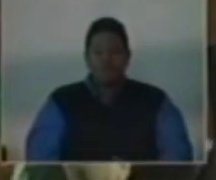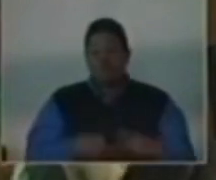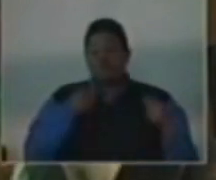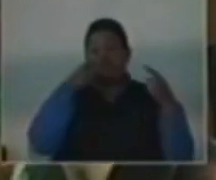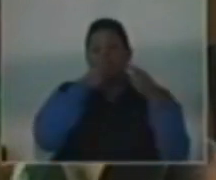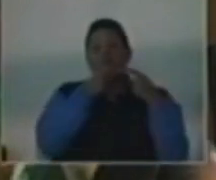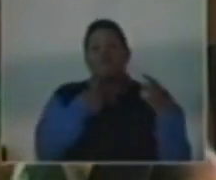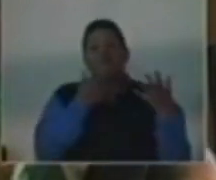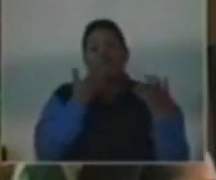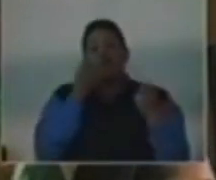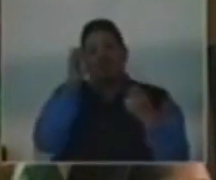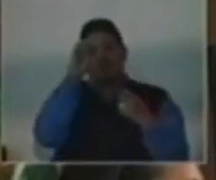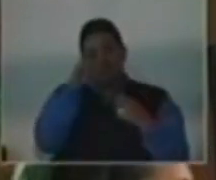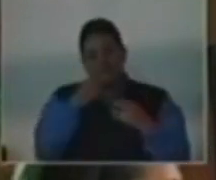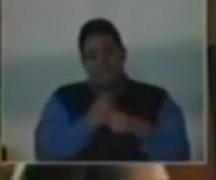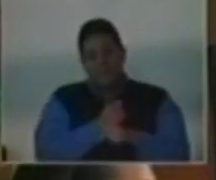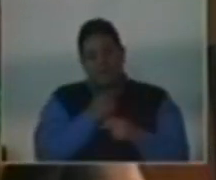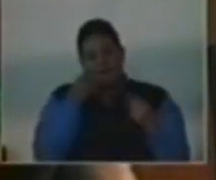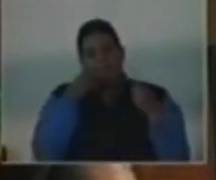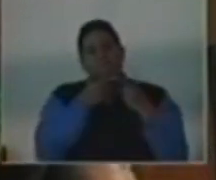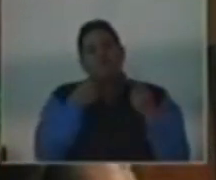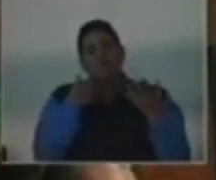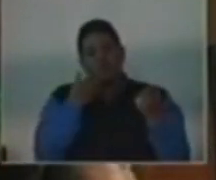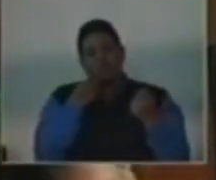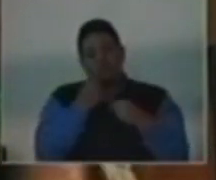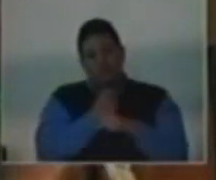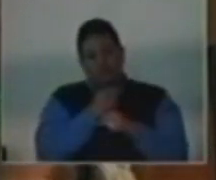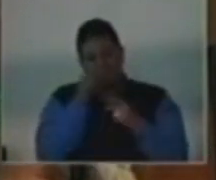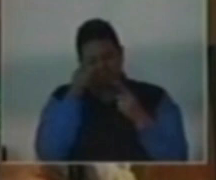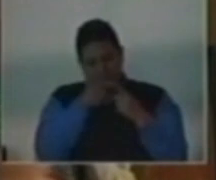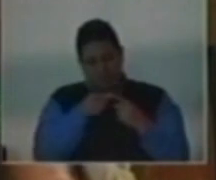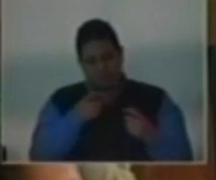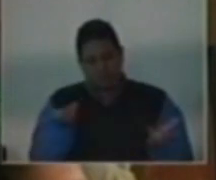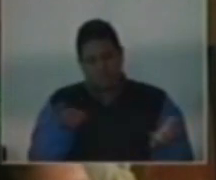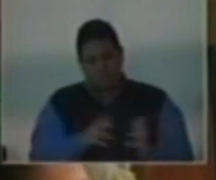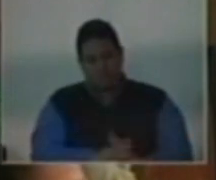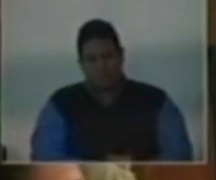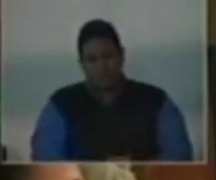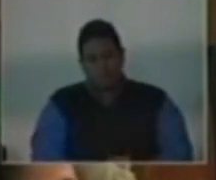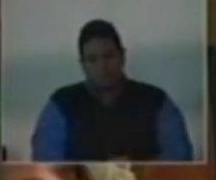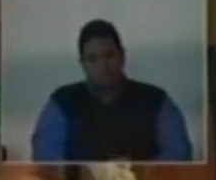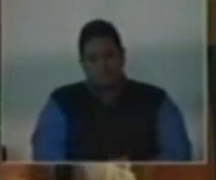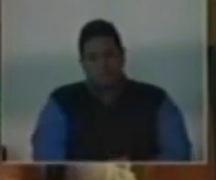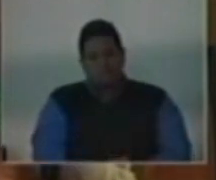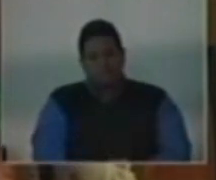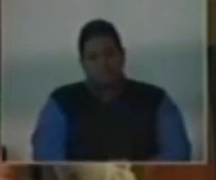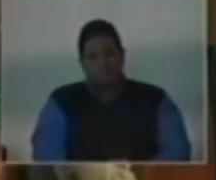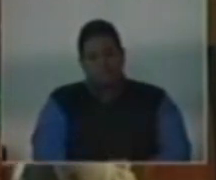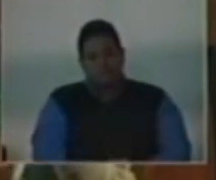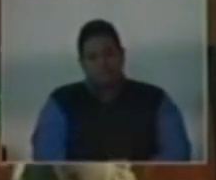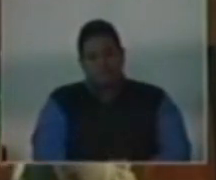and the question is